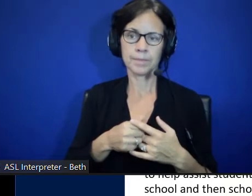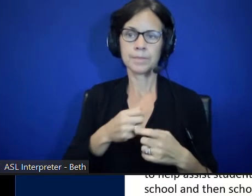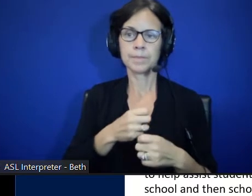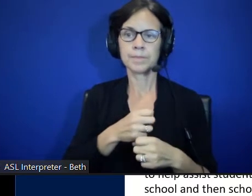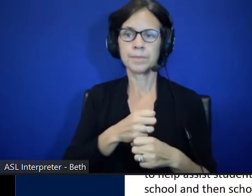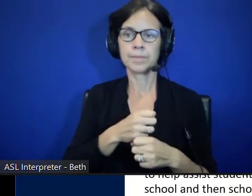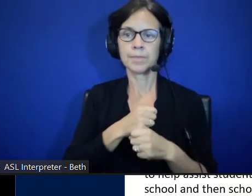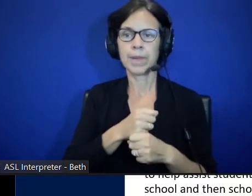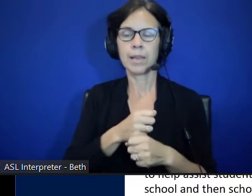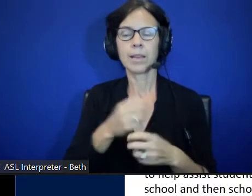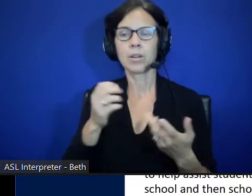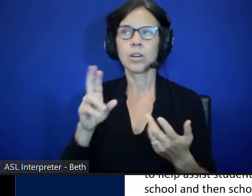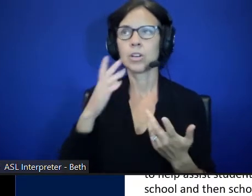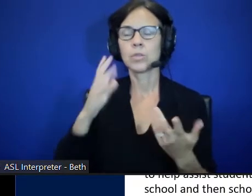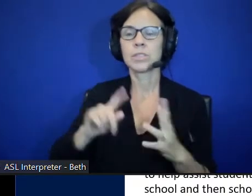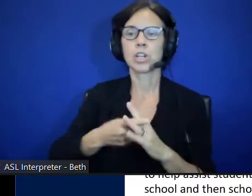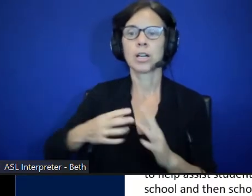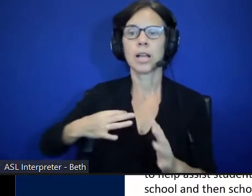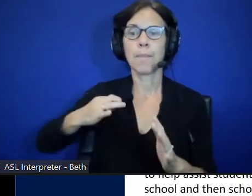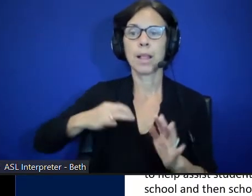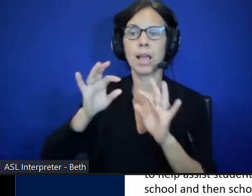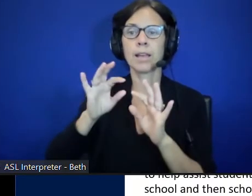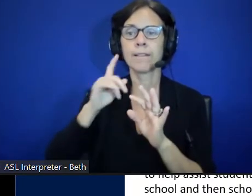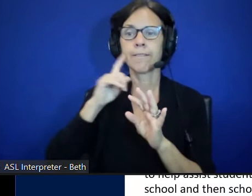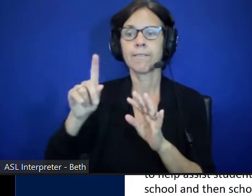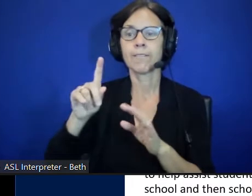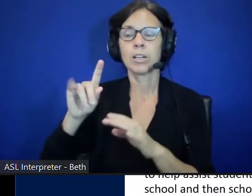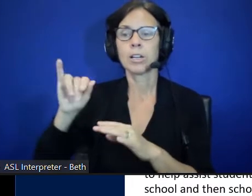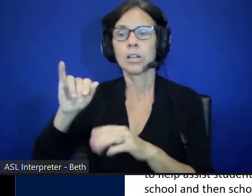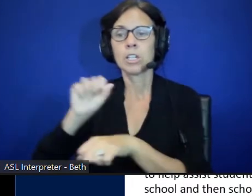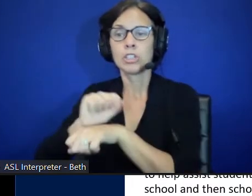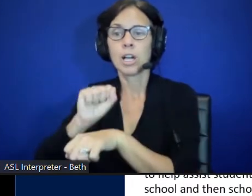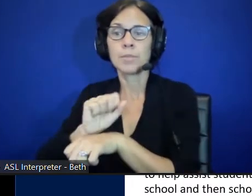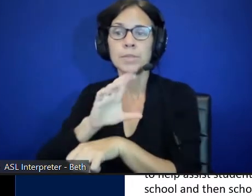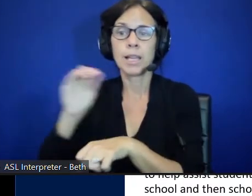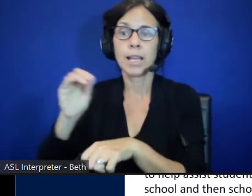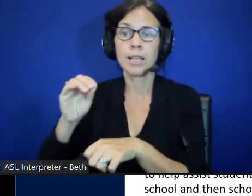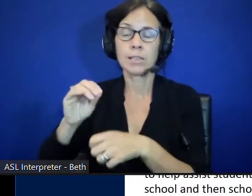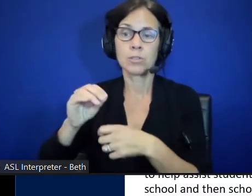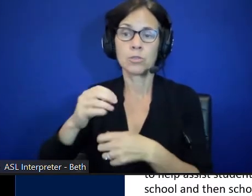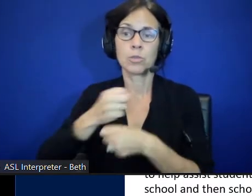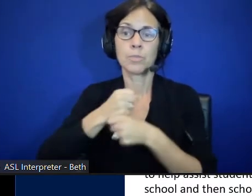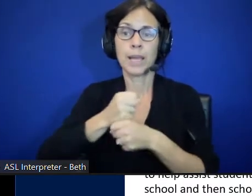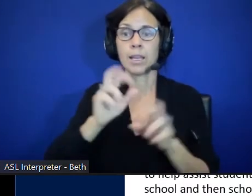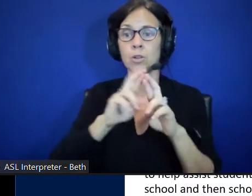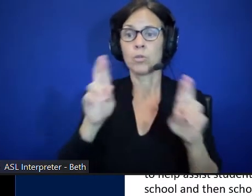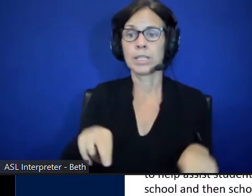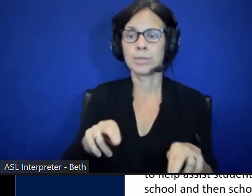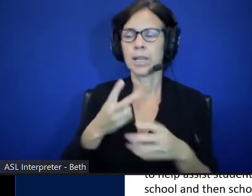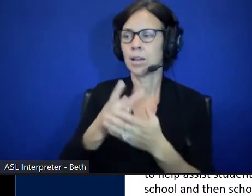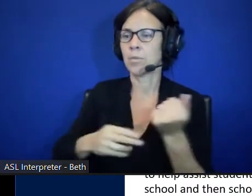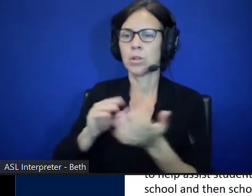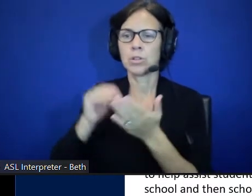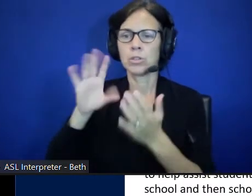like apply for jobs and make a resume. Both students I talked to could not give me